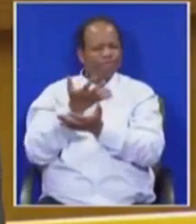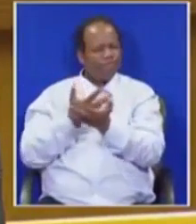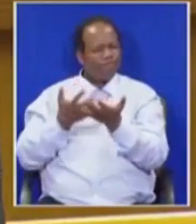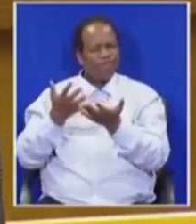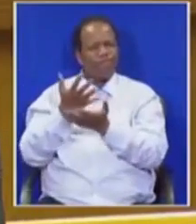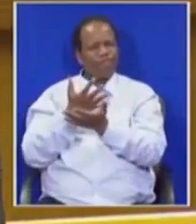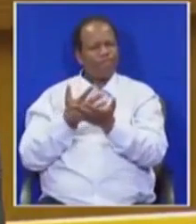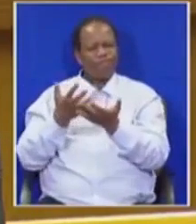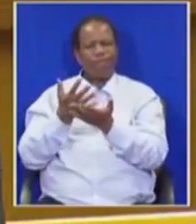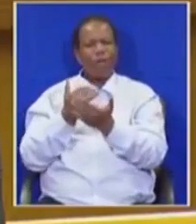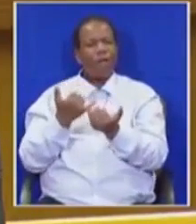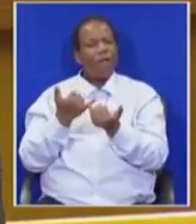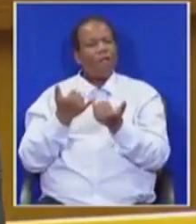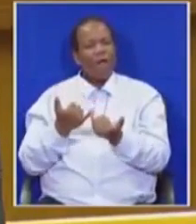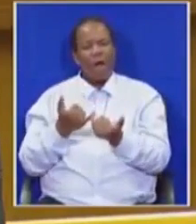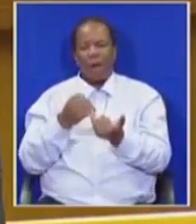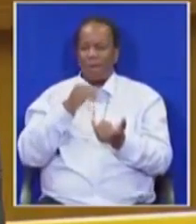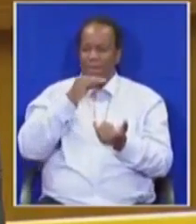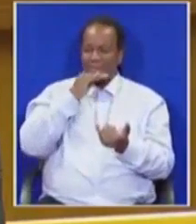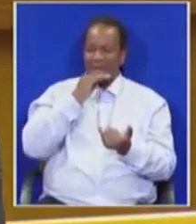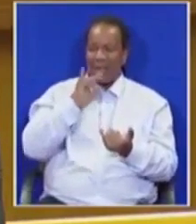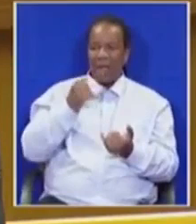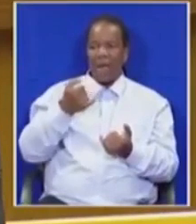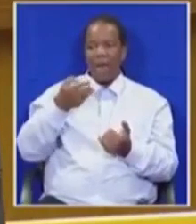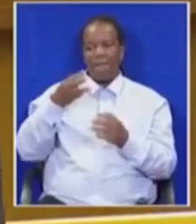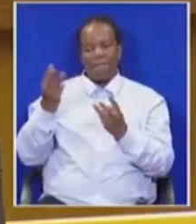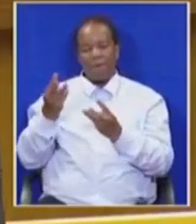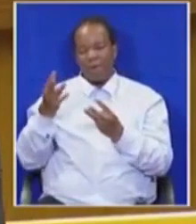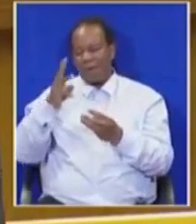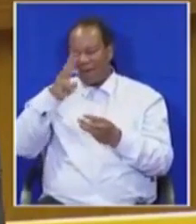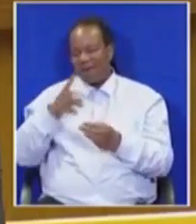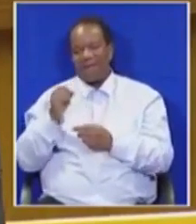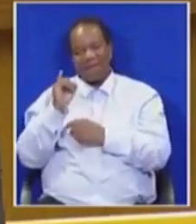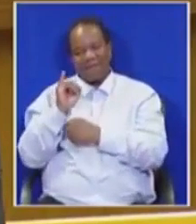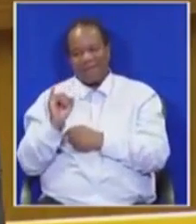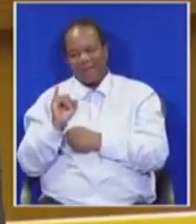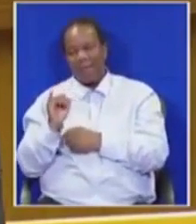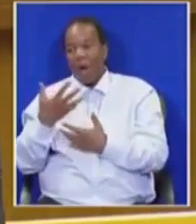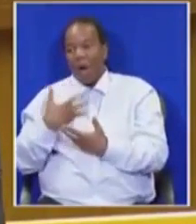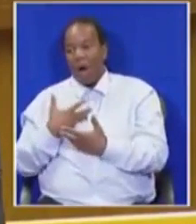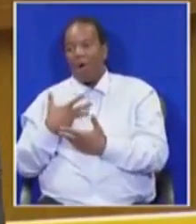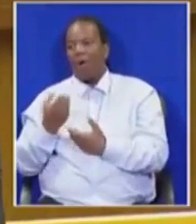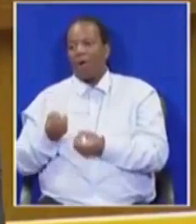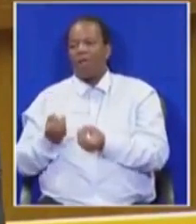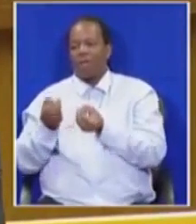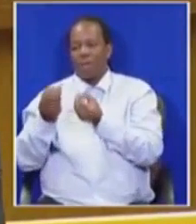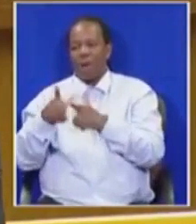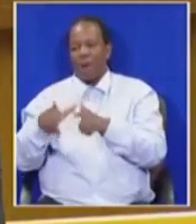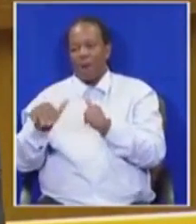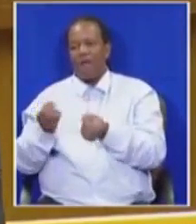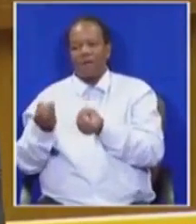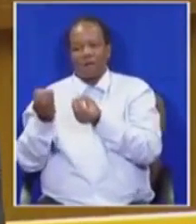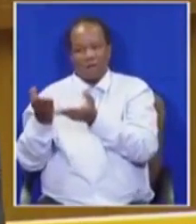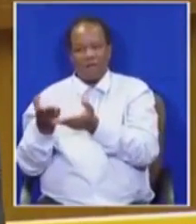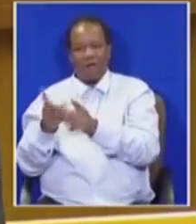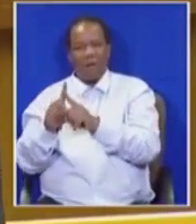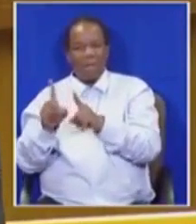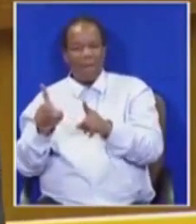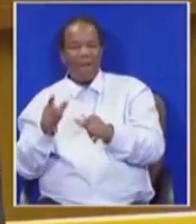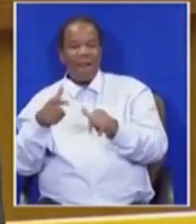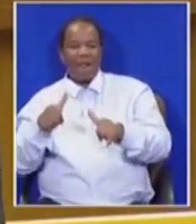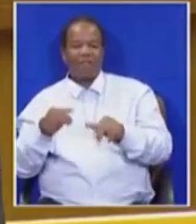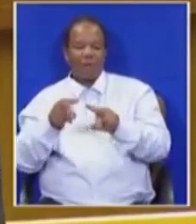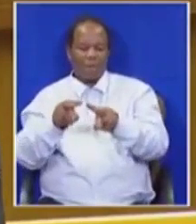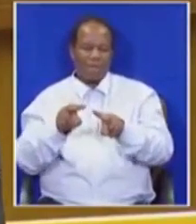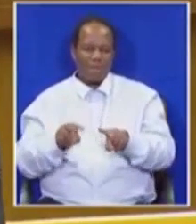means anything for our people except their dignity in the land ownership. lasting peace, security and justice,